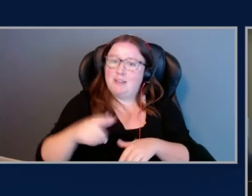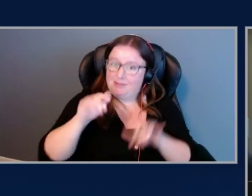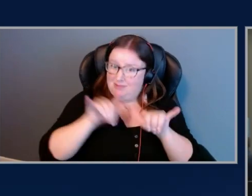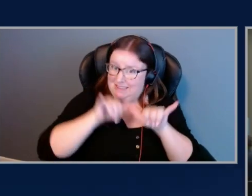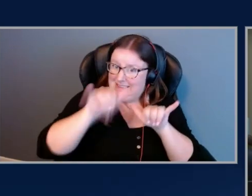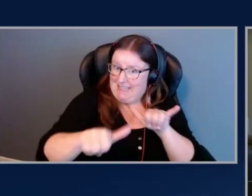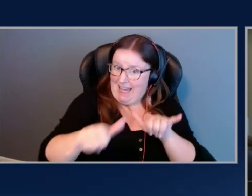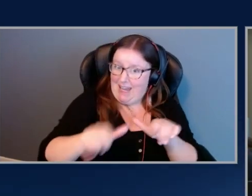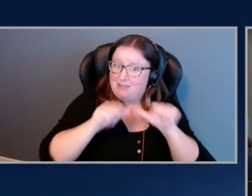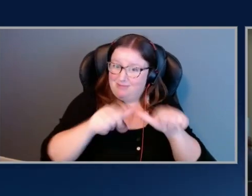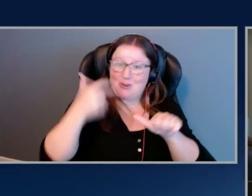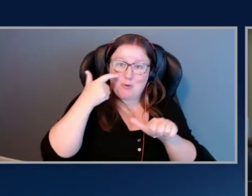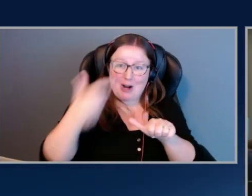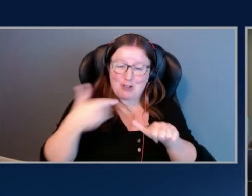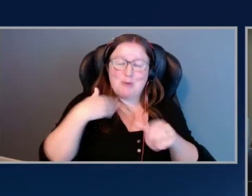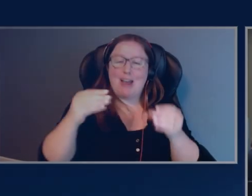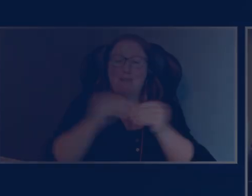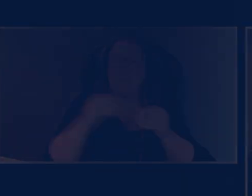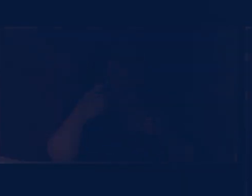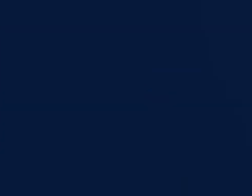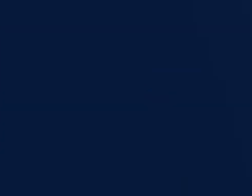more coming up on AWS OnAir.